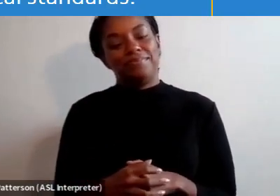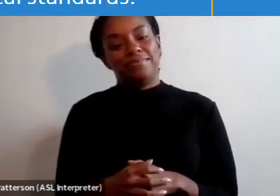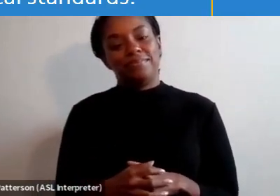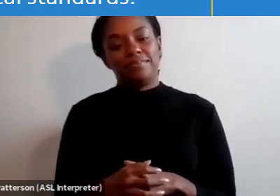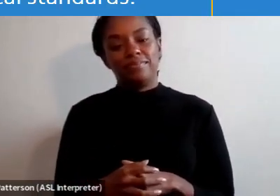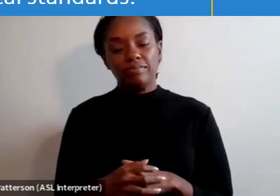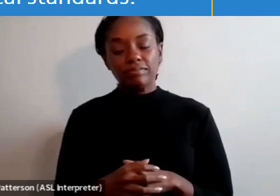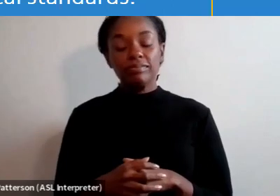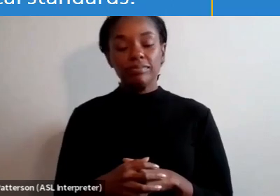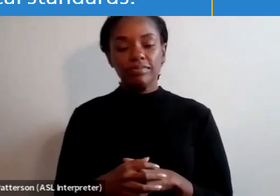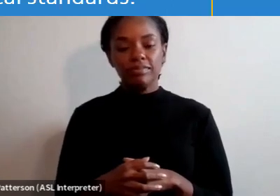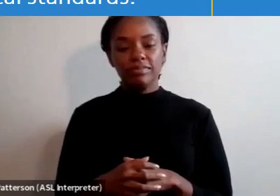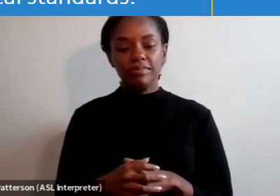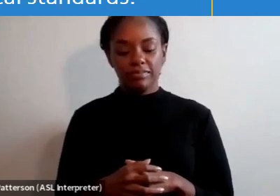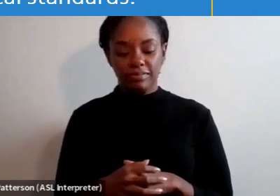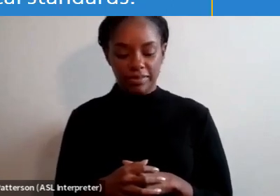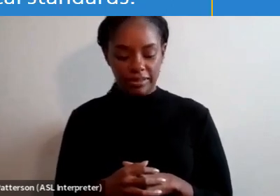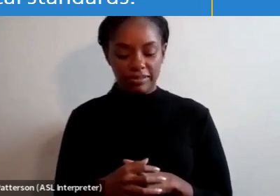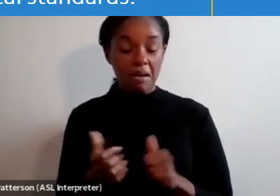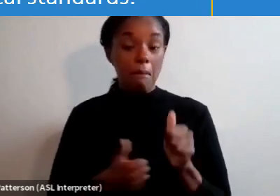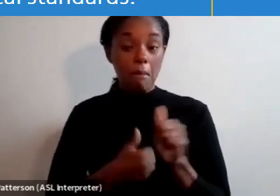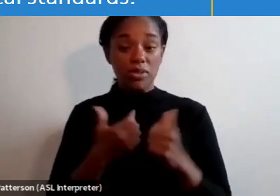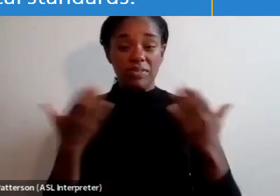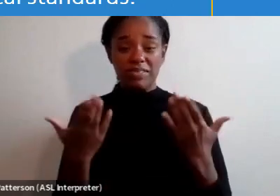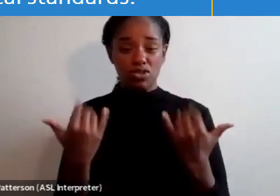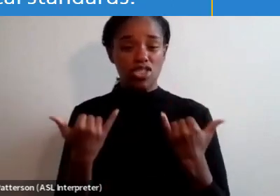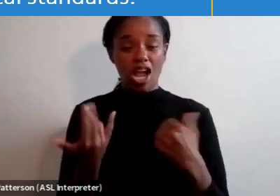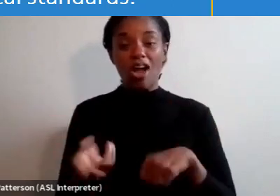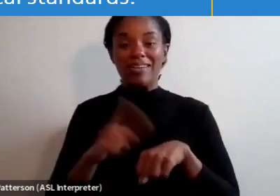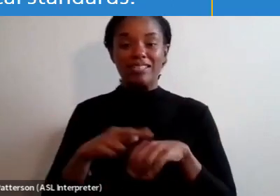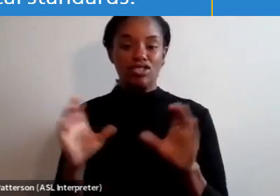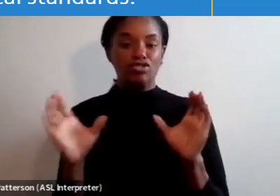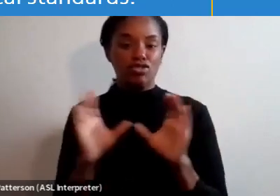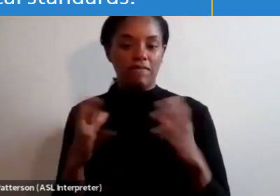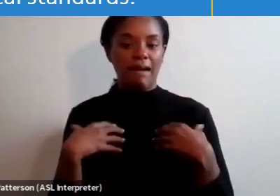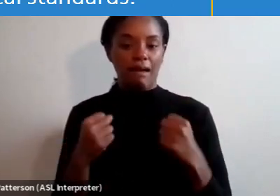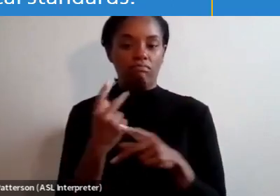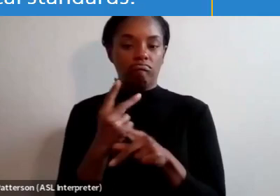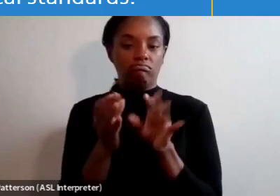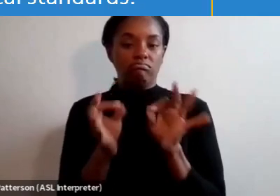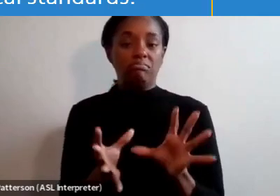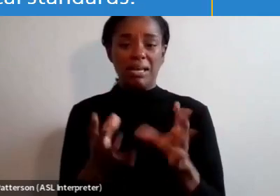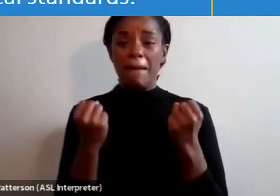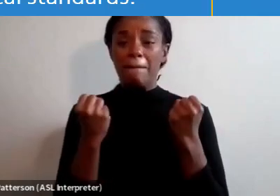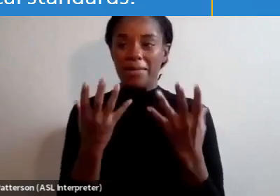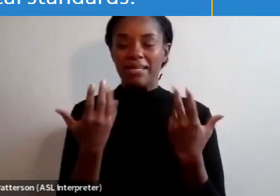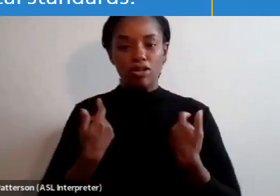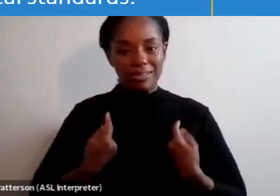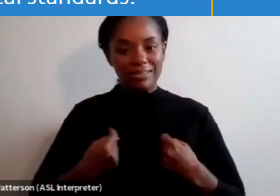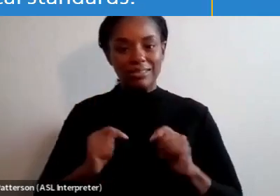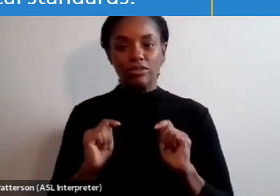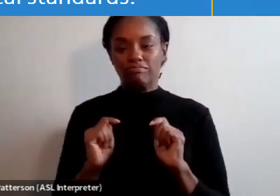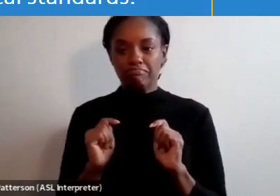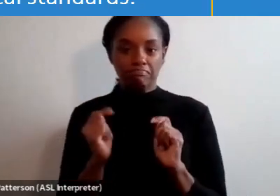While most of us here today are nationally certified healthcare interpreters, many are still working towards that goal, and that's wonderful.